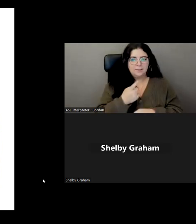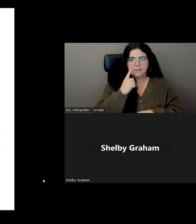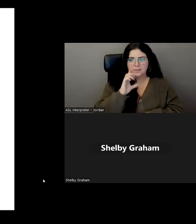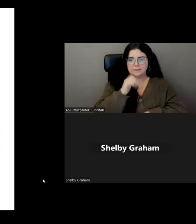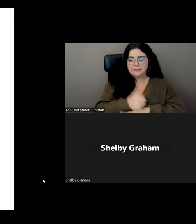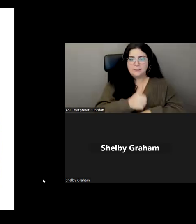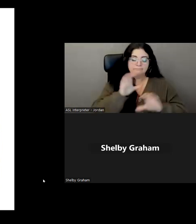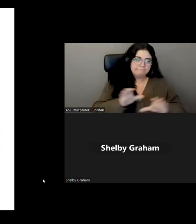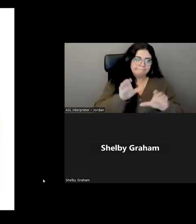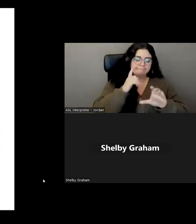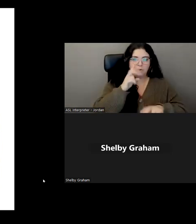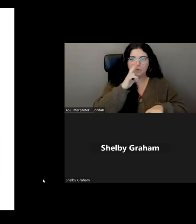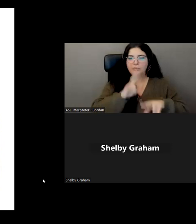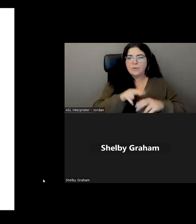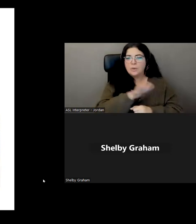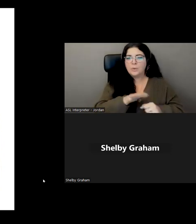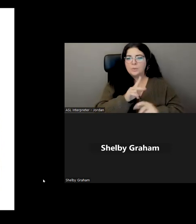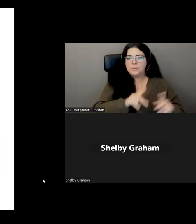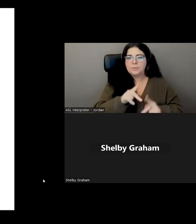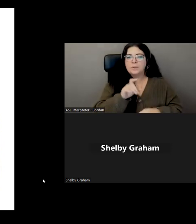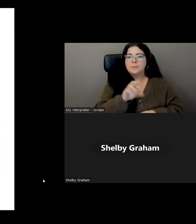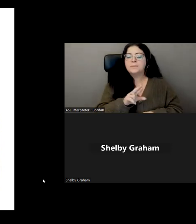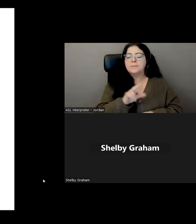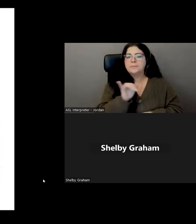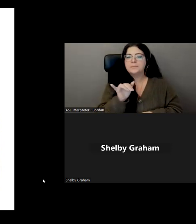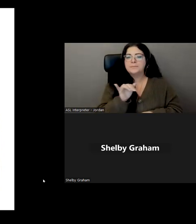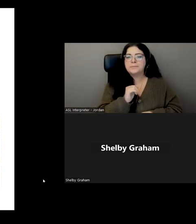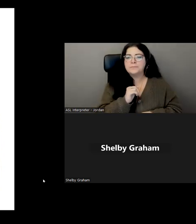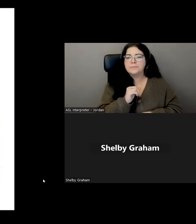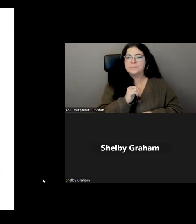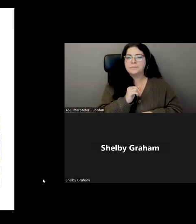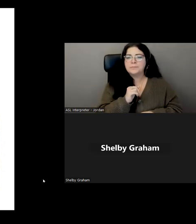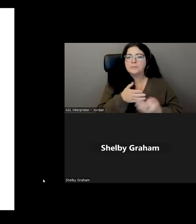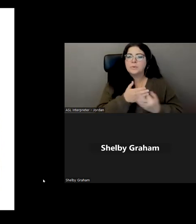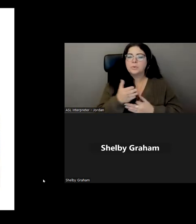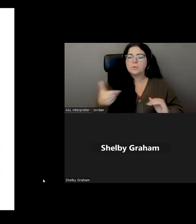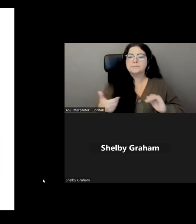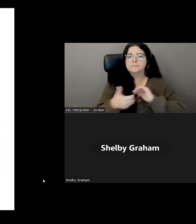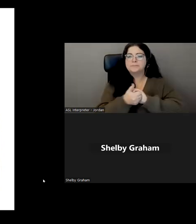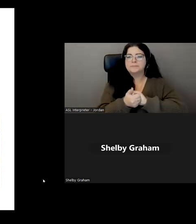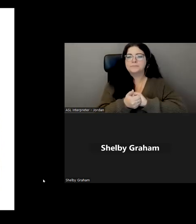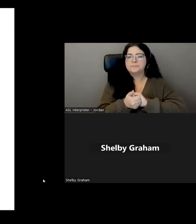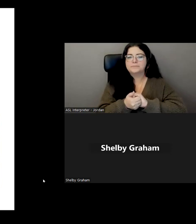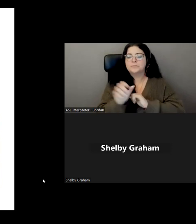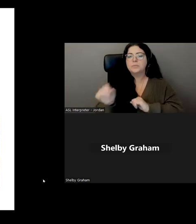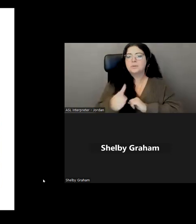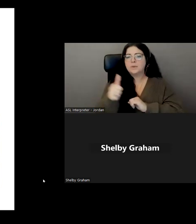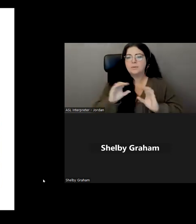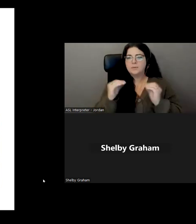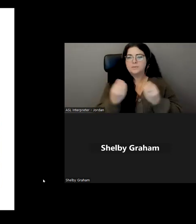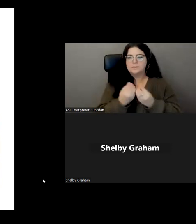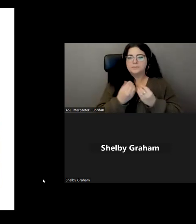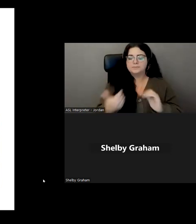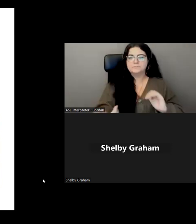activities for local members, but more often than not, it happens through partnerships and other organizations and